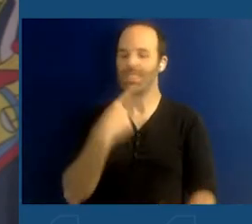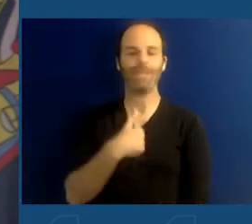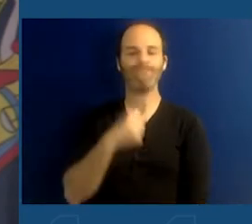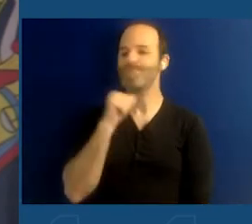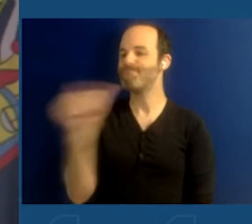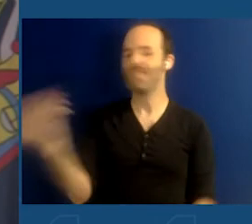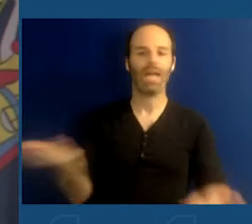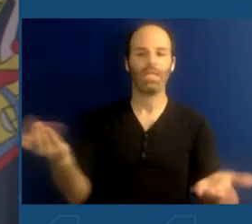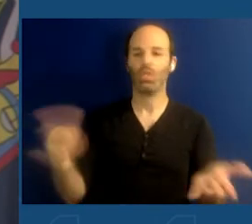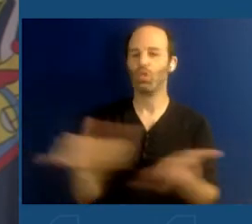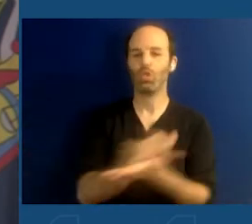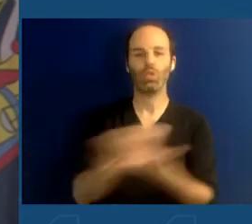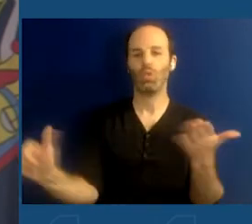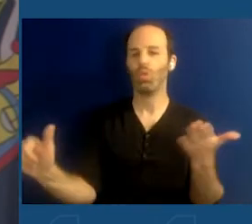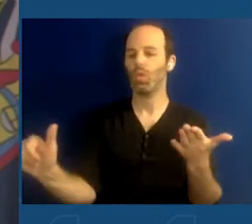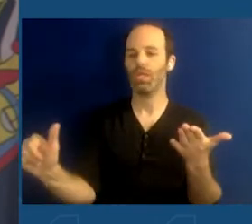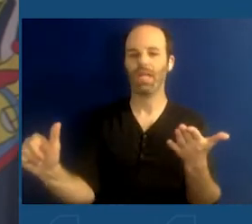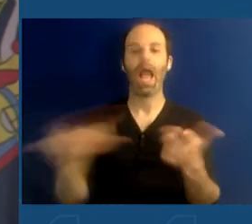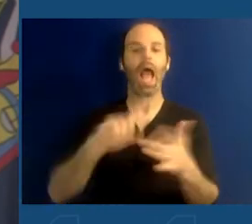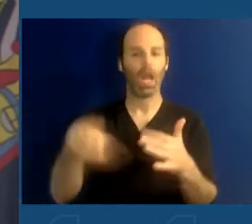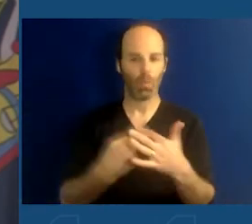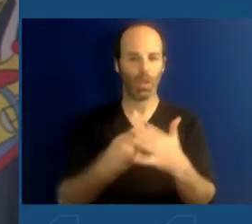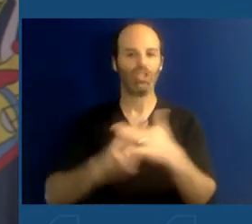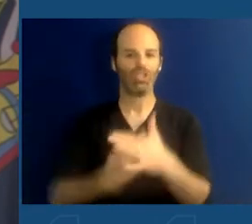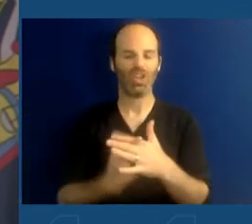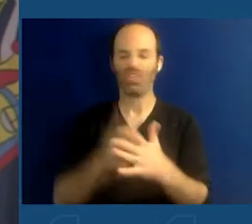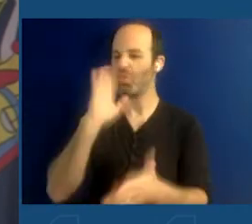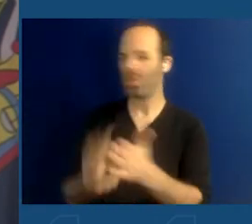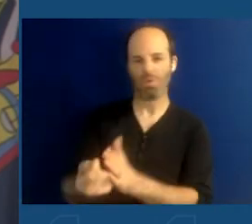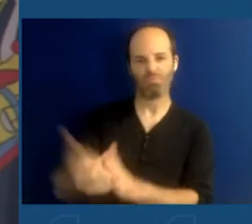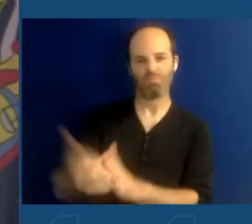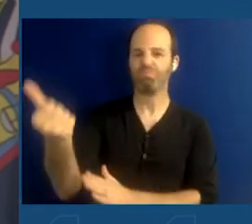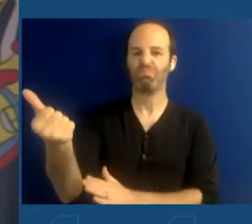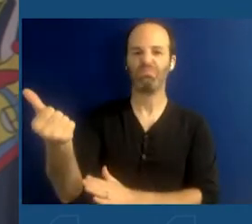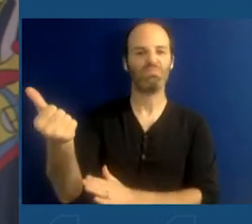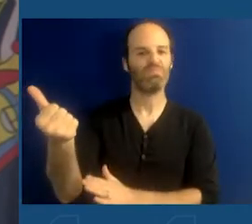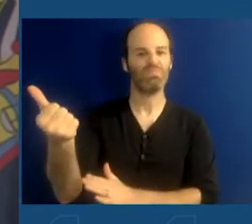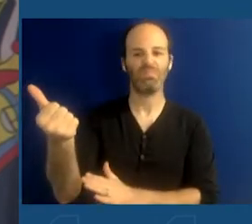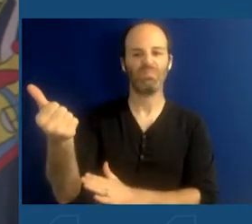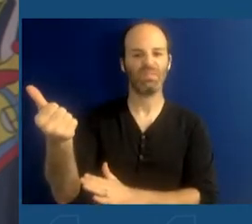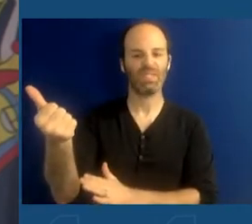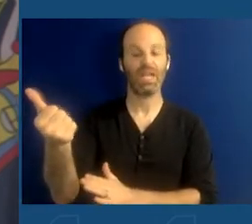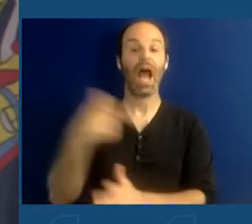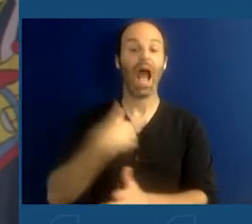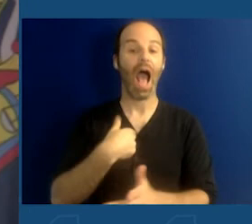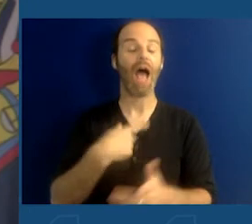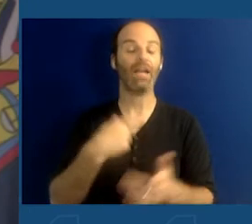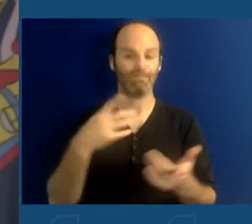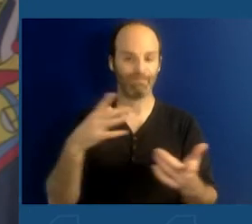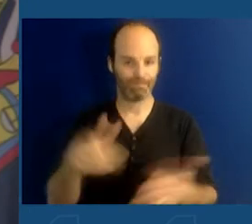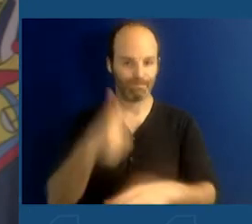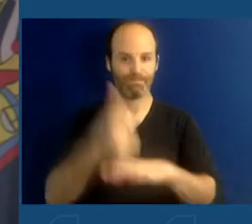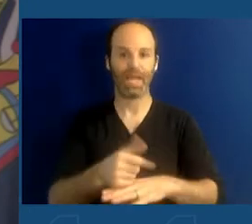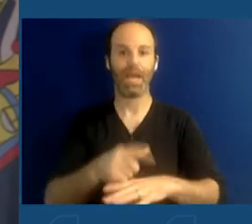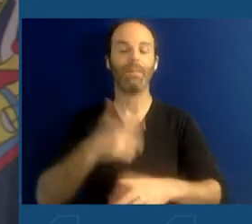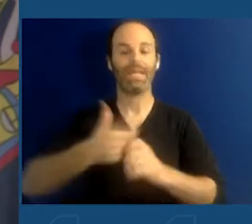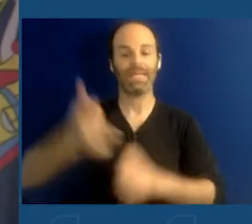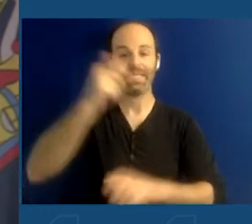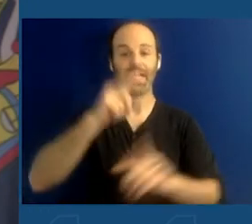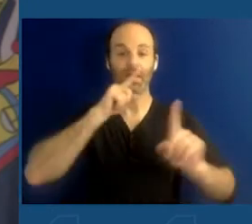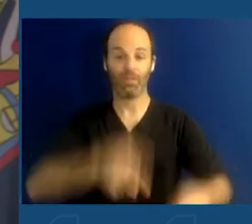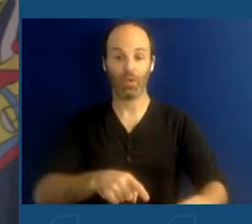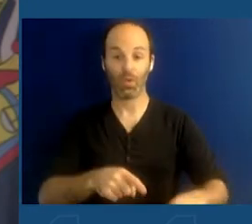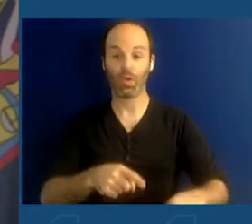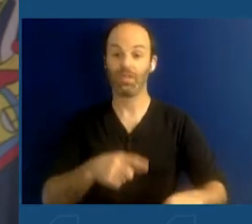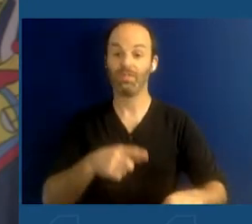New York. And when it starts here, we'll eradicate it. And I issued an executive order, as you heard, directing every single county in the